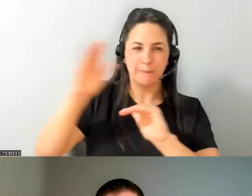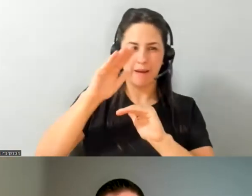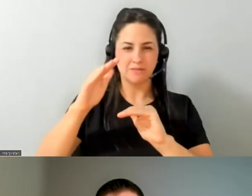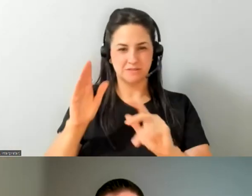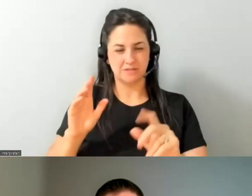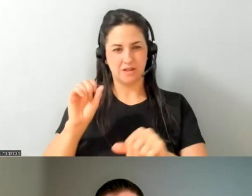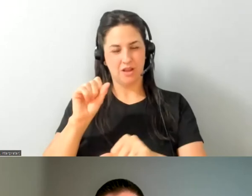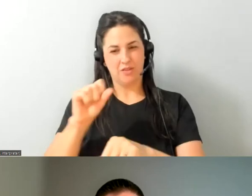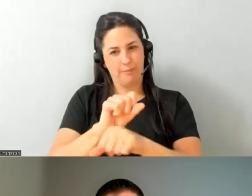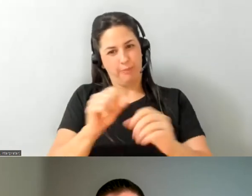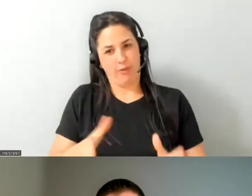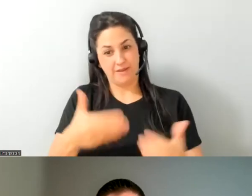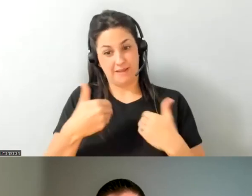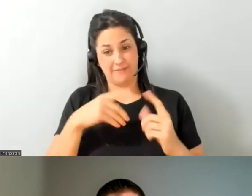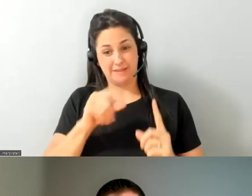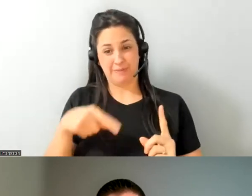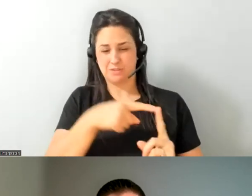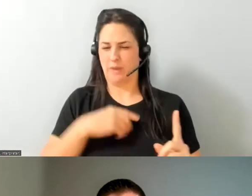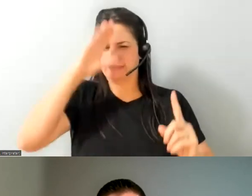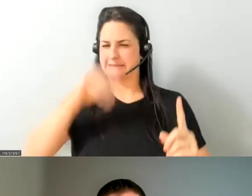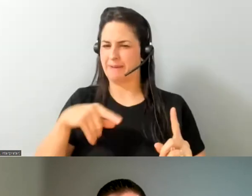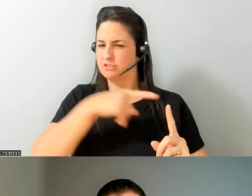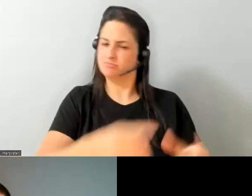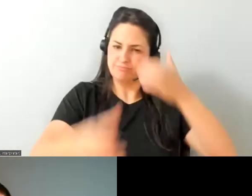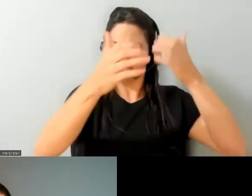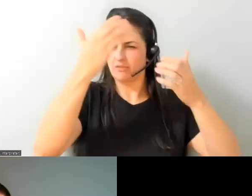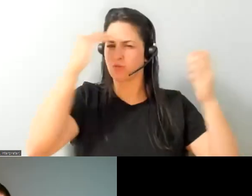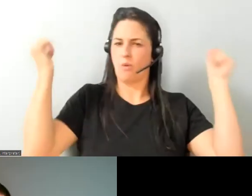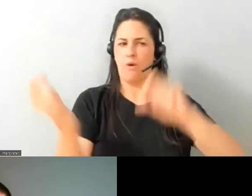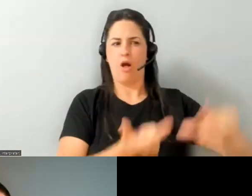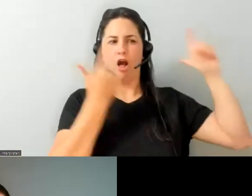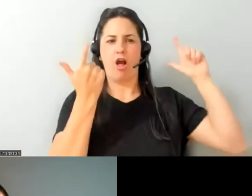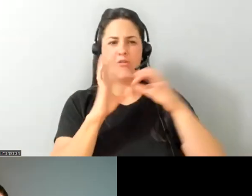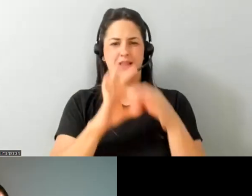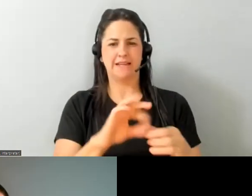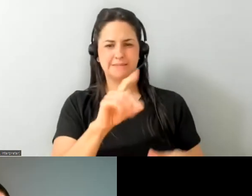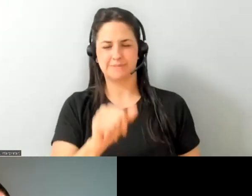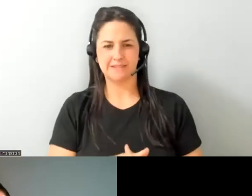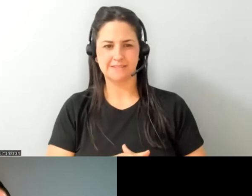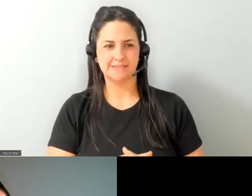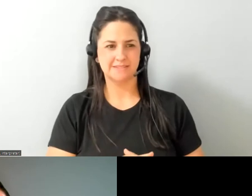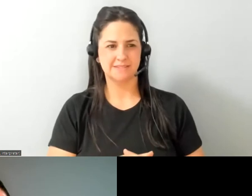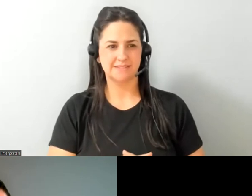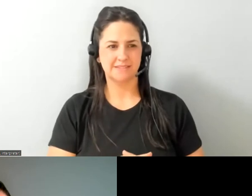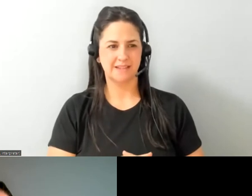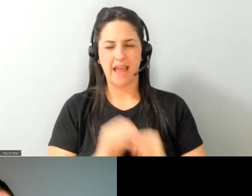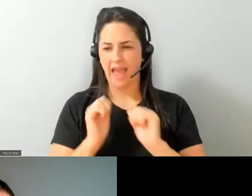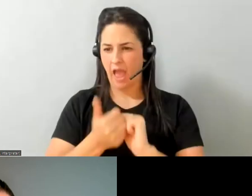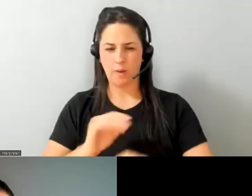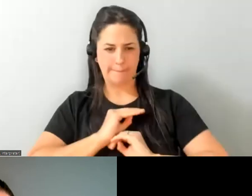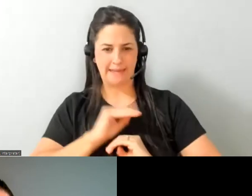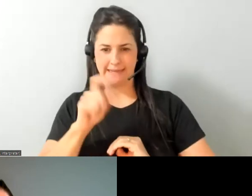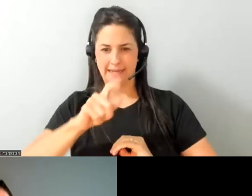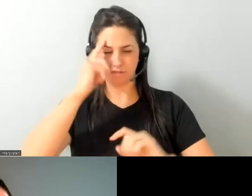as if you know they automatically understand the abilities and the ways of meeting needs for everyone